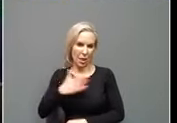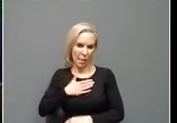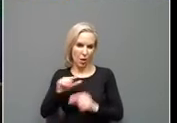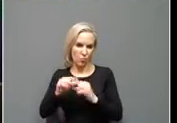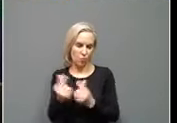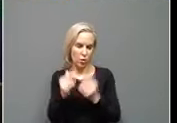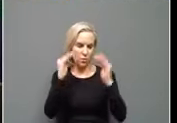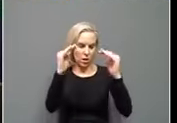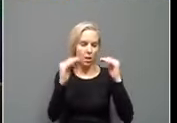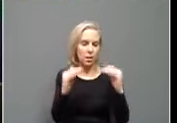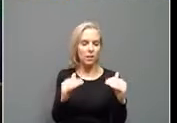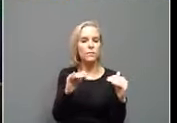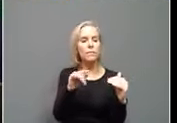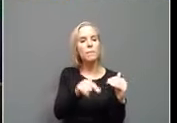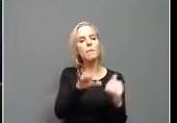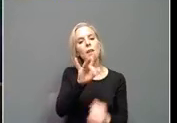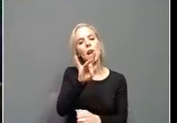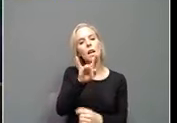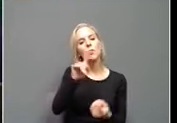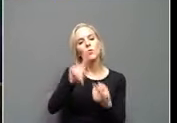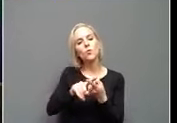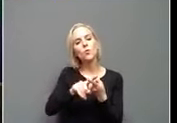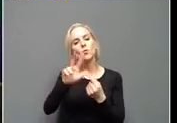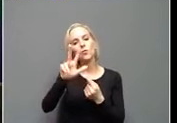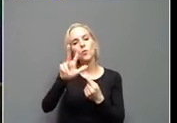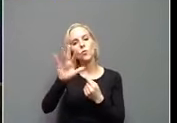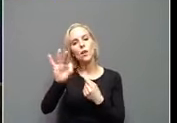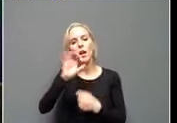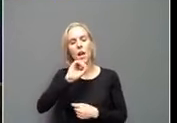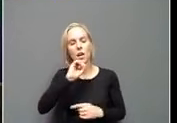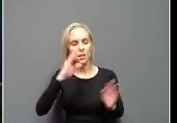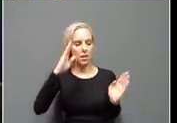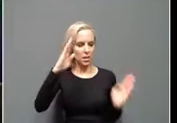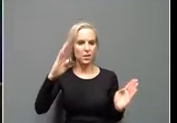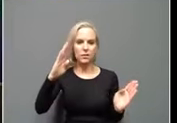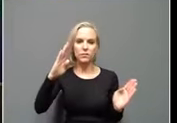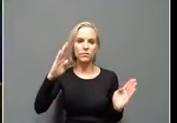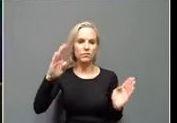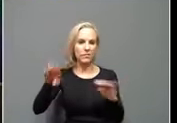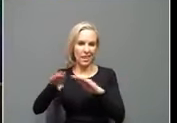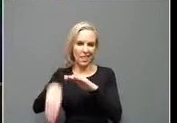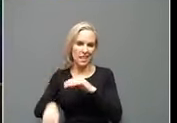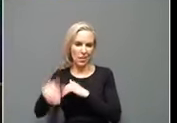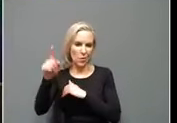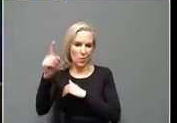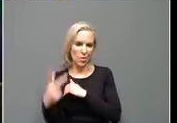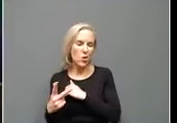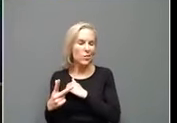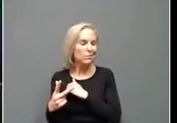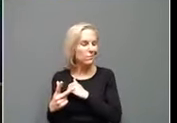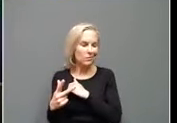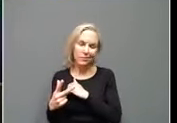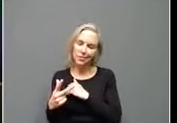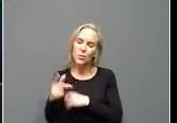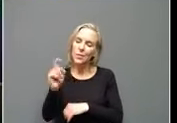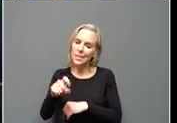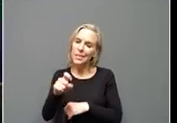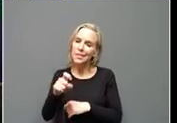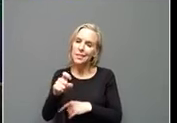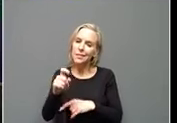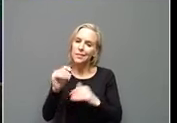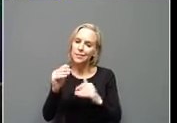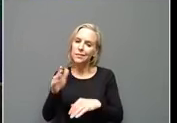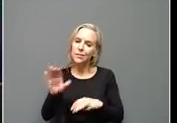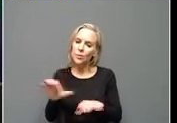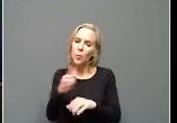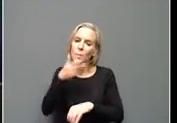from 18 to 39, that's really less than a third. So, again, we need to do better there.